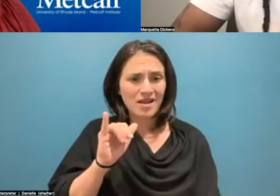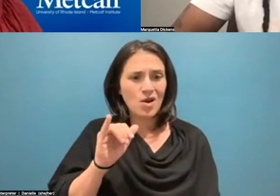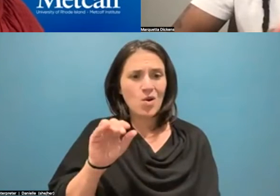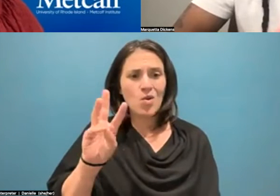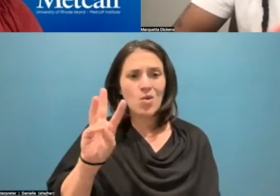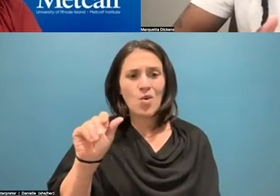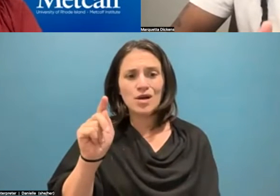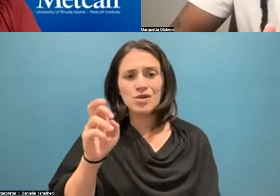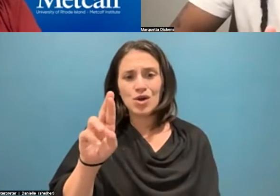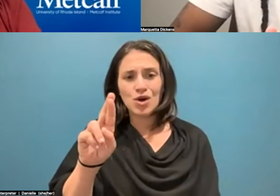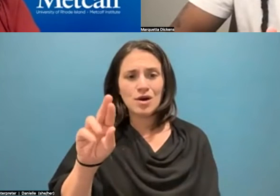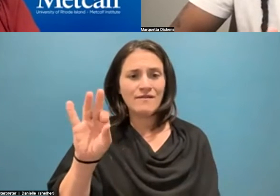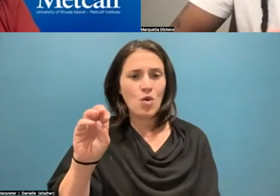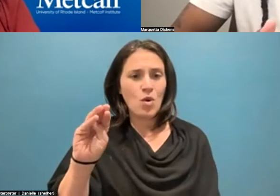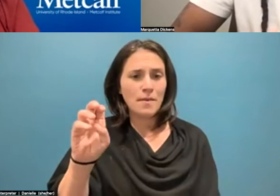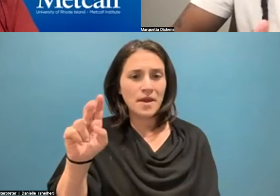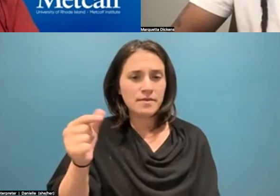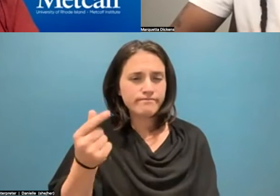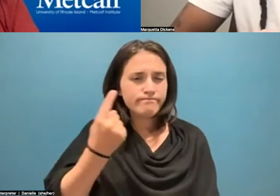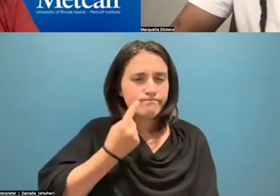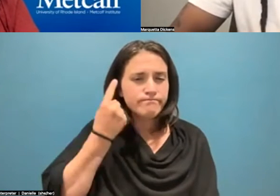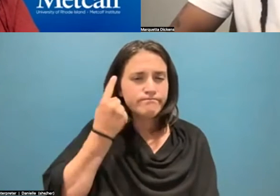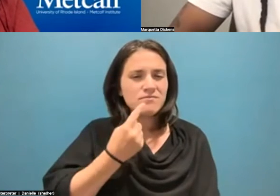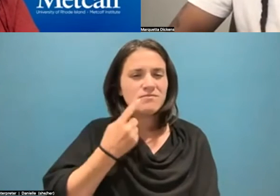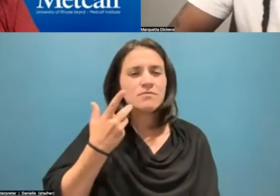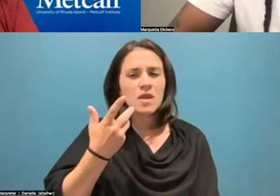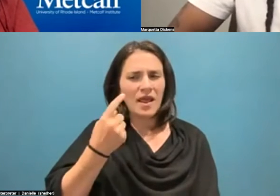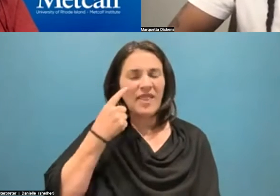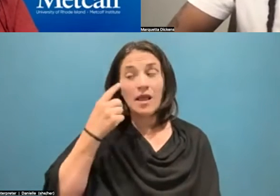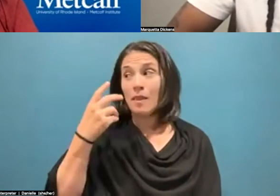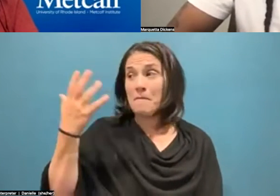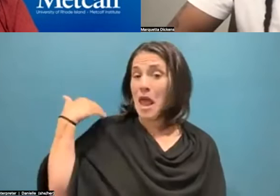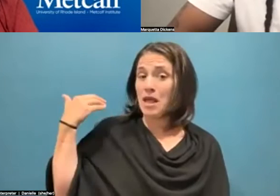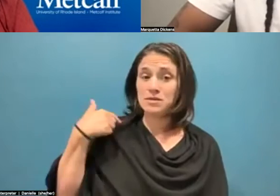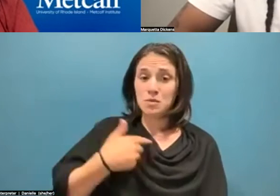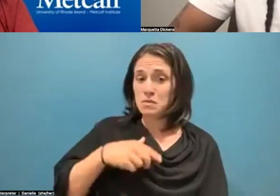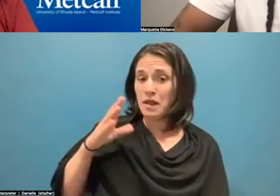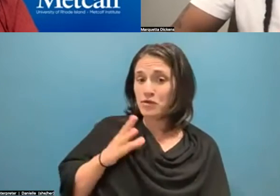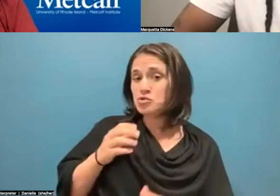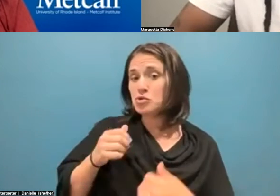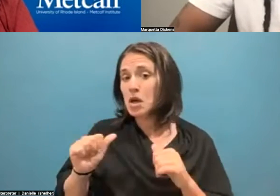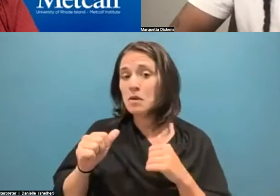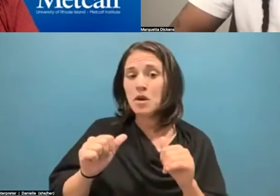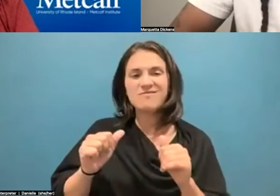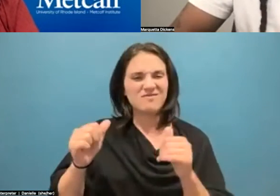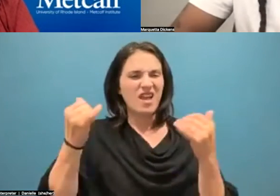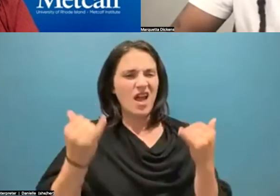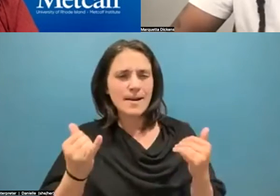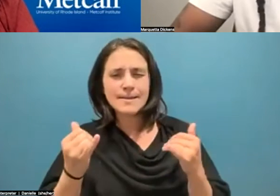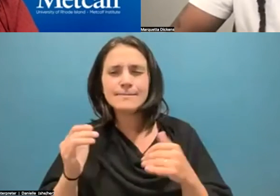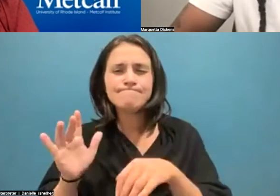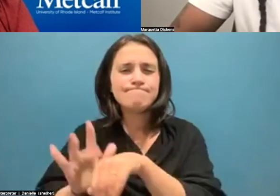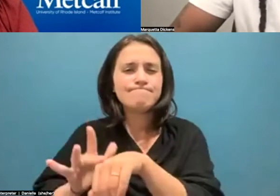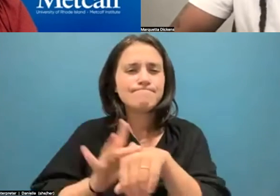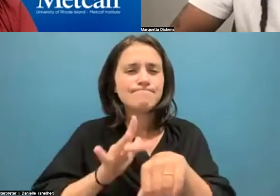different things that maybe we have not done in the past are just ways that we're looking to do the exact same things that our ancestors